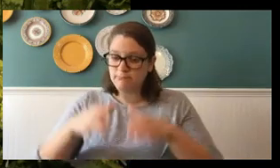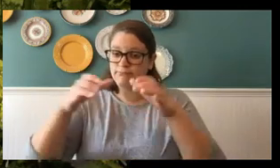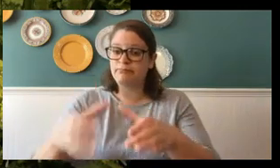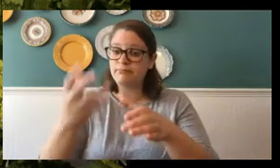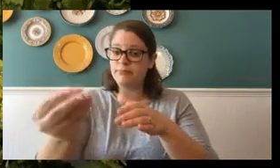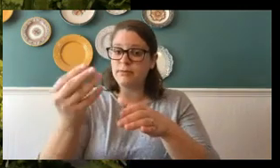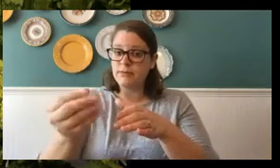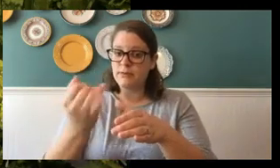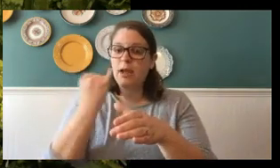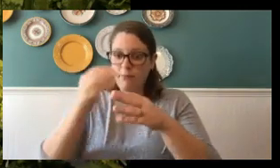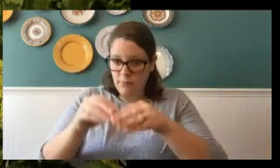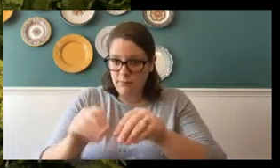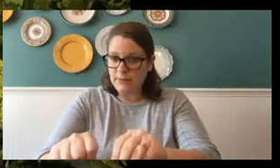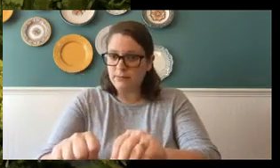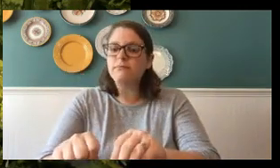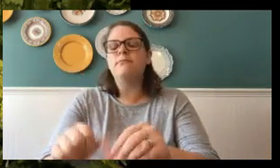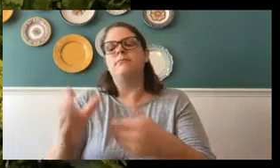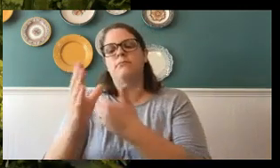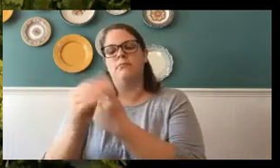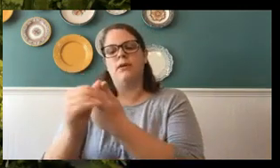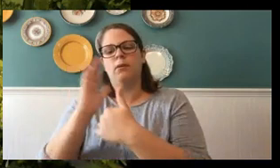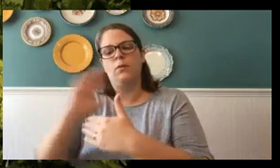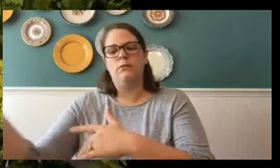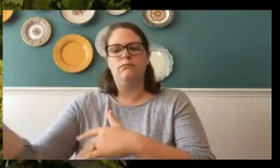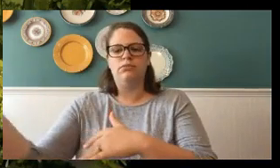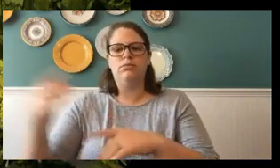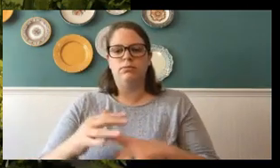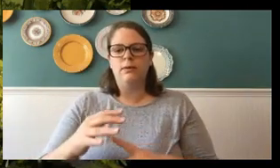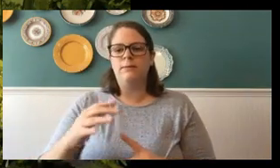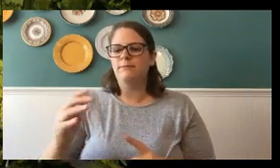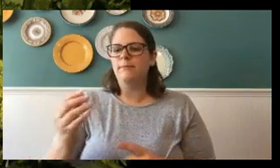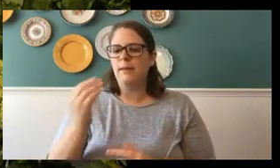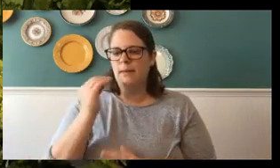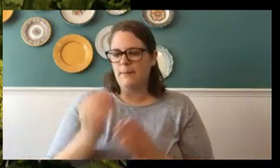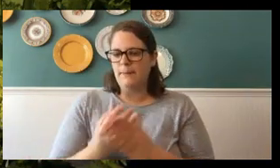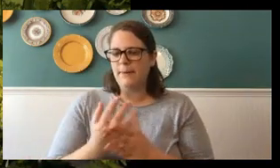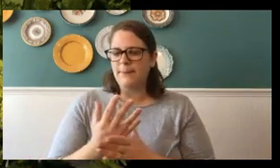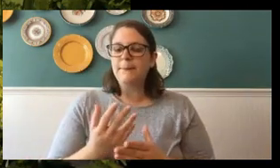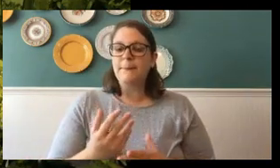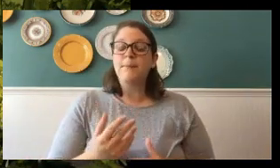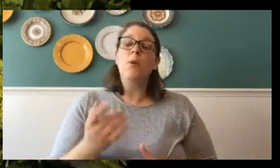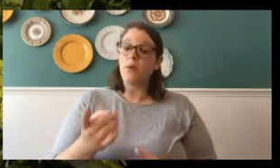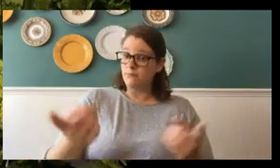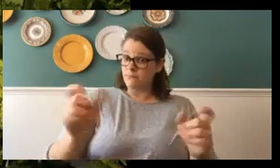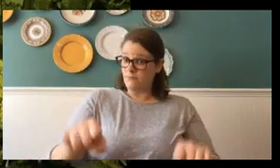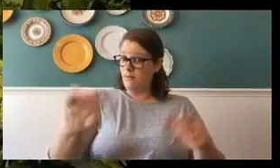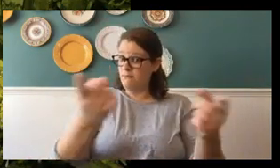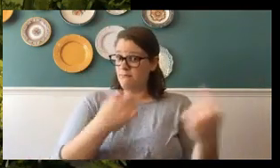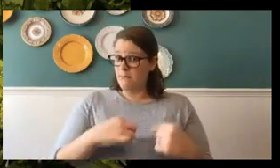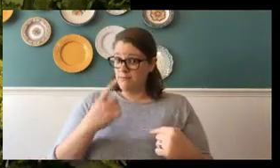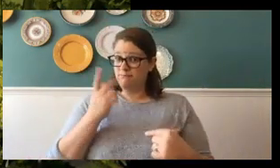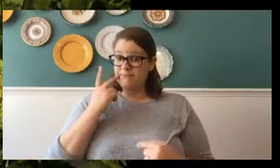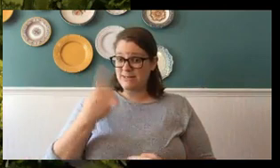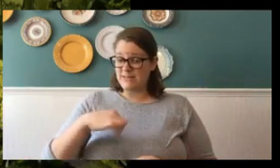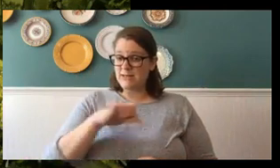you plant it, they will come. Or you can come to see us and we have little kits. They are the